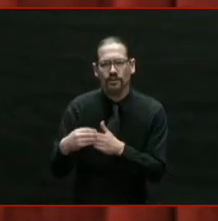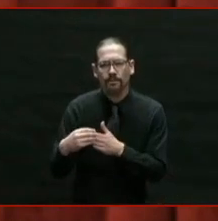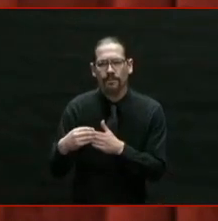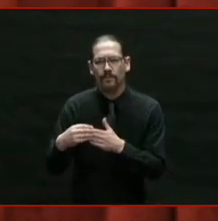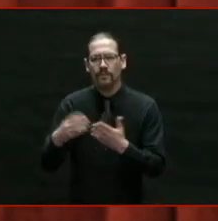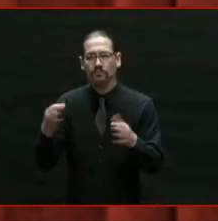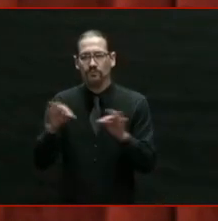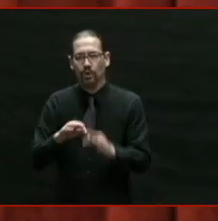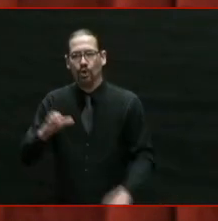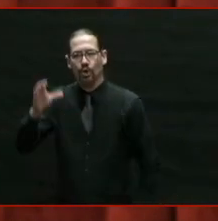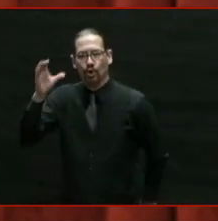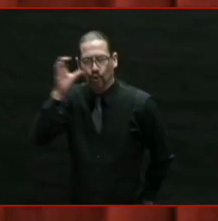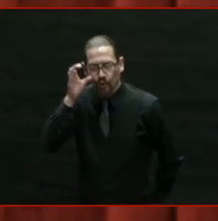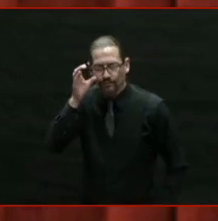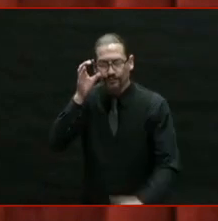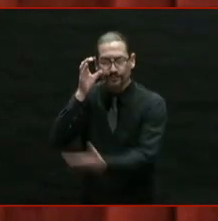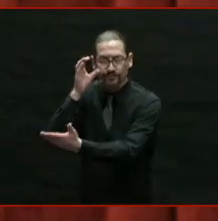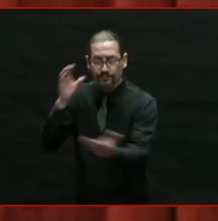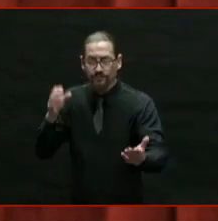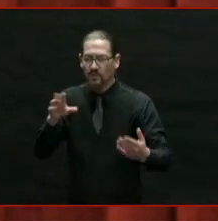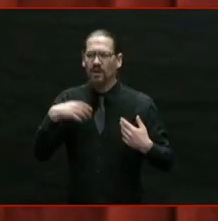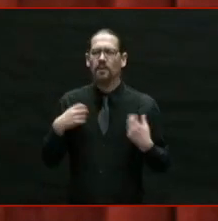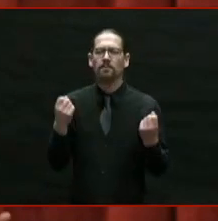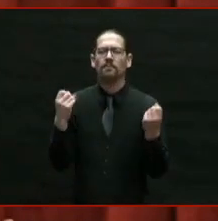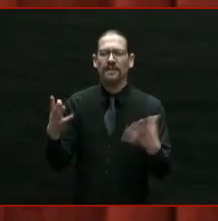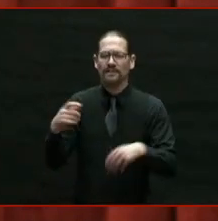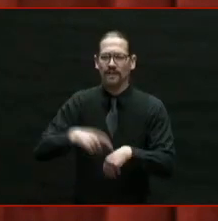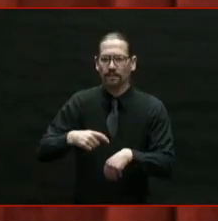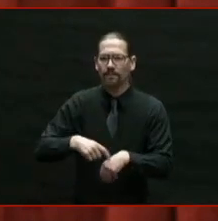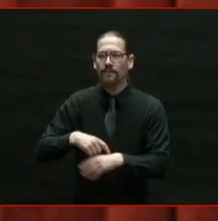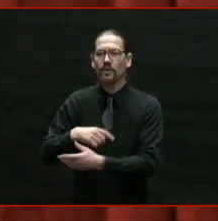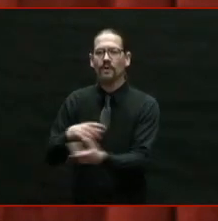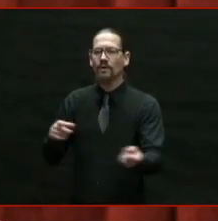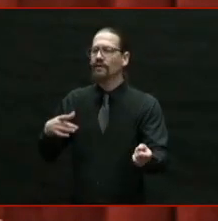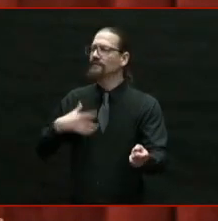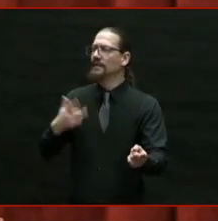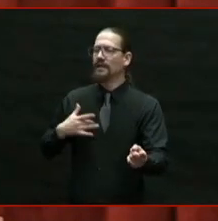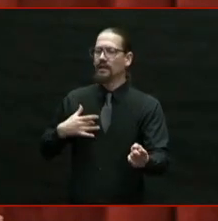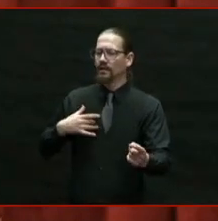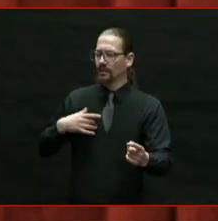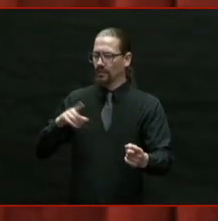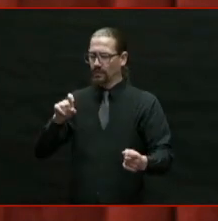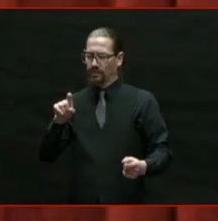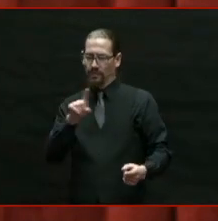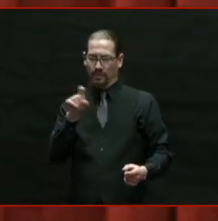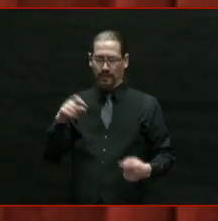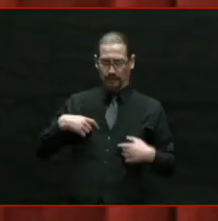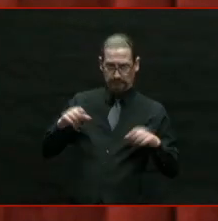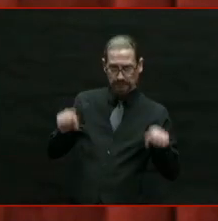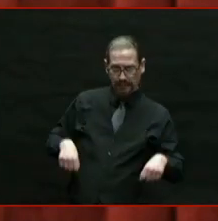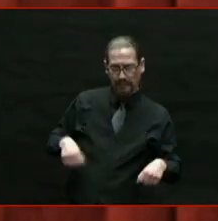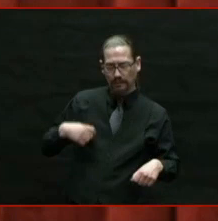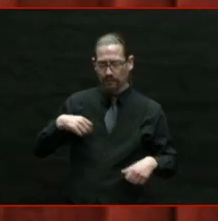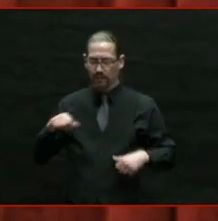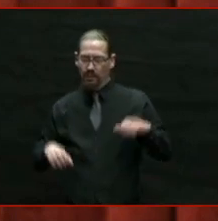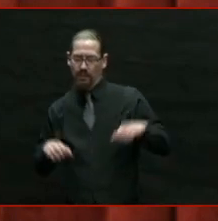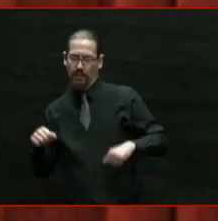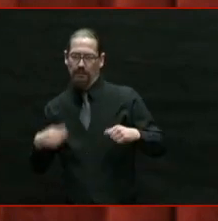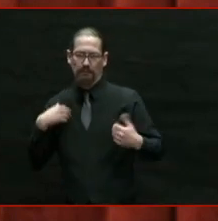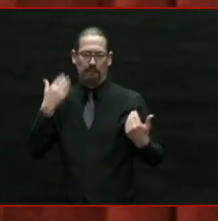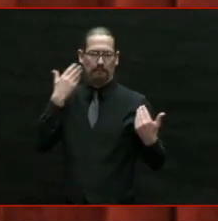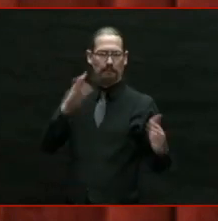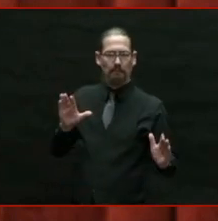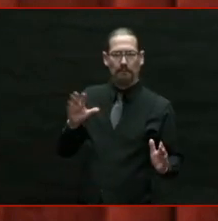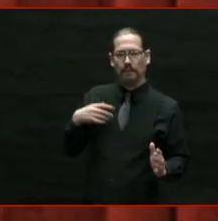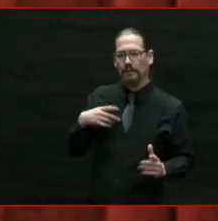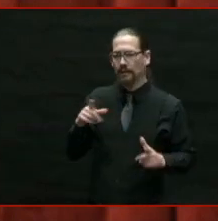plenty of times in your life that you'll be unsure. You wonder if you can do it. You'll be nervous.